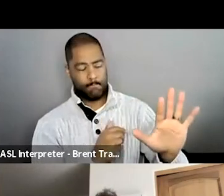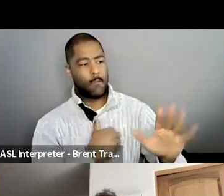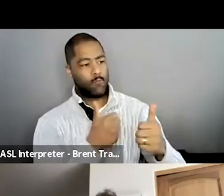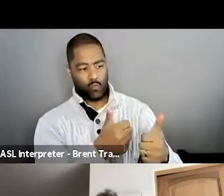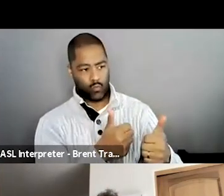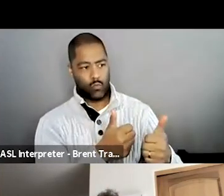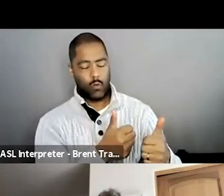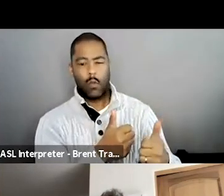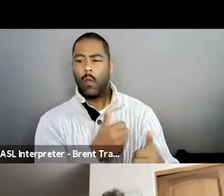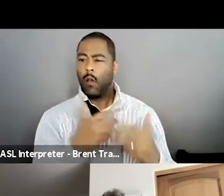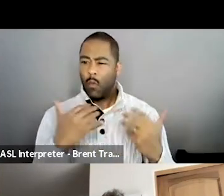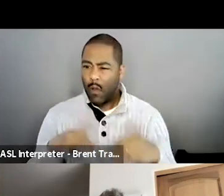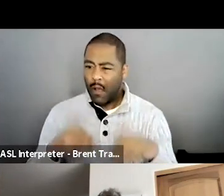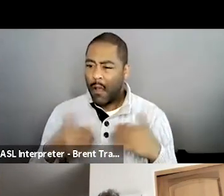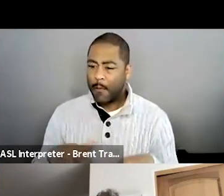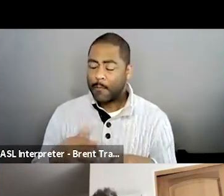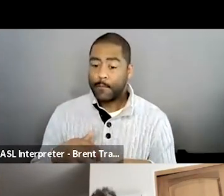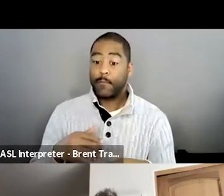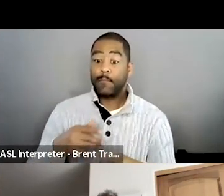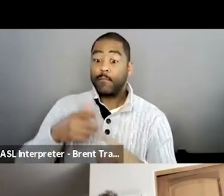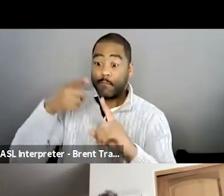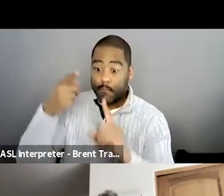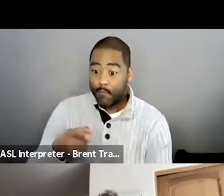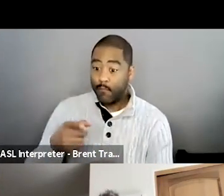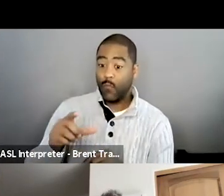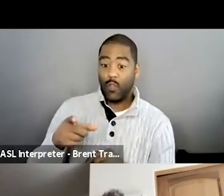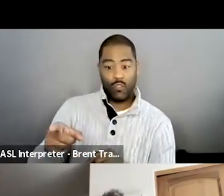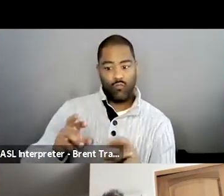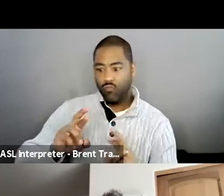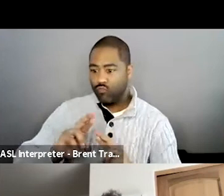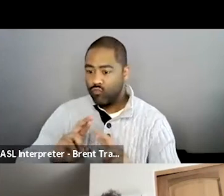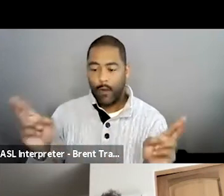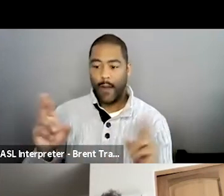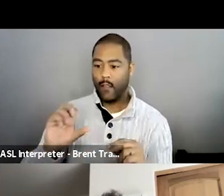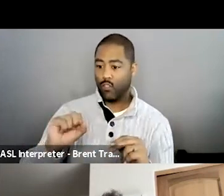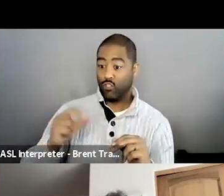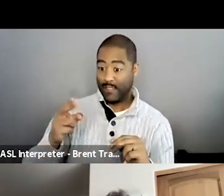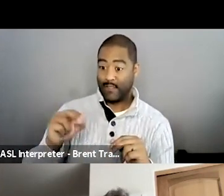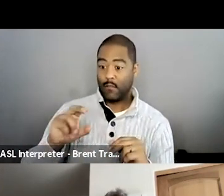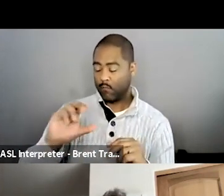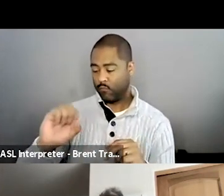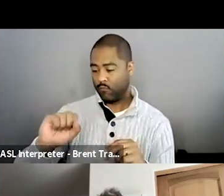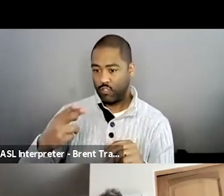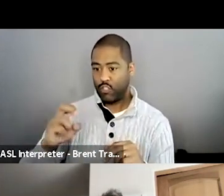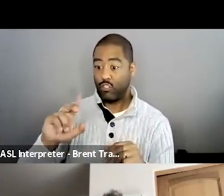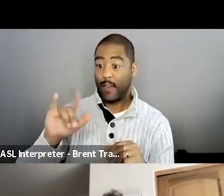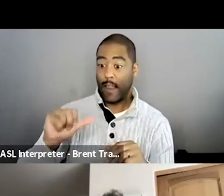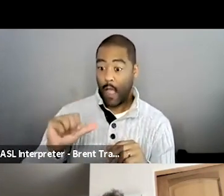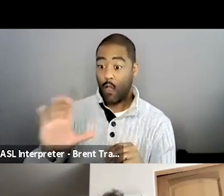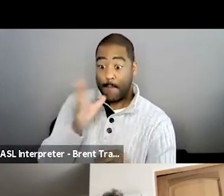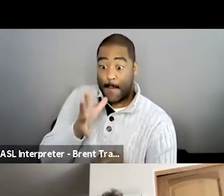you know, a turning point, but it really showed you that she got it. She was ready to take care of her daughter and, and, you know, and make sure that,